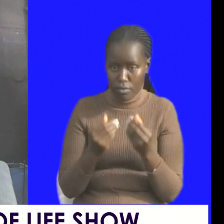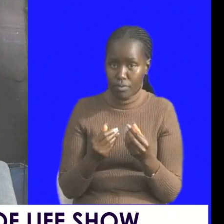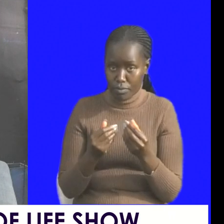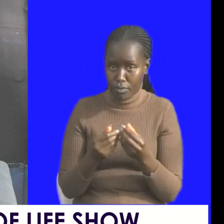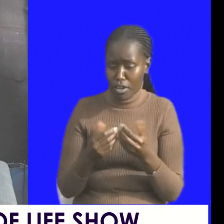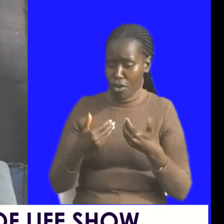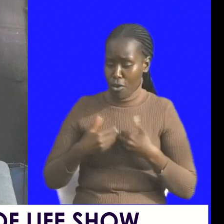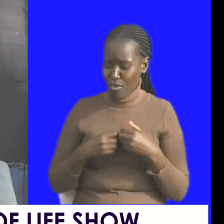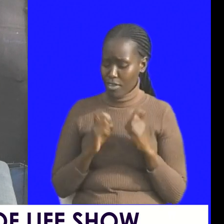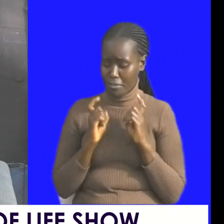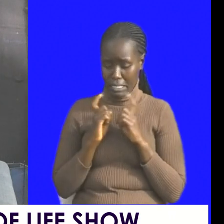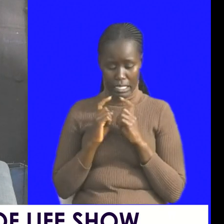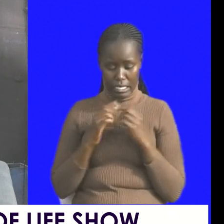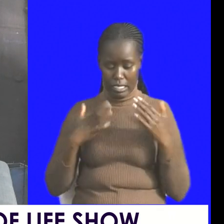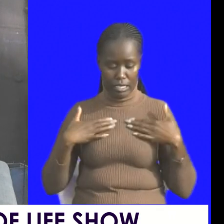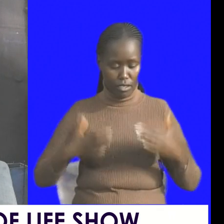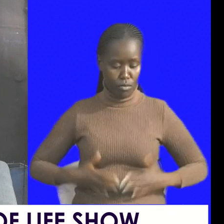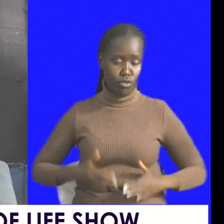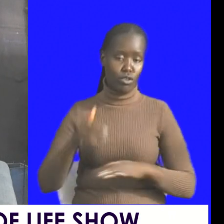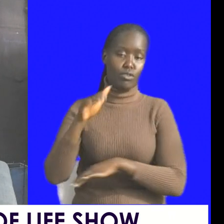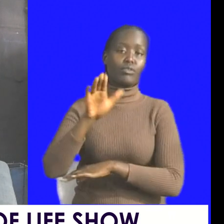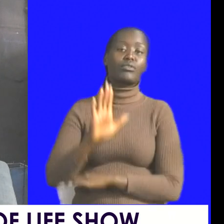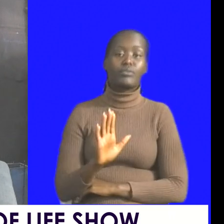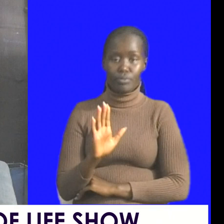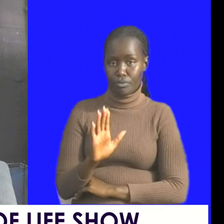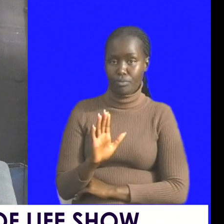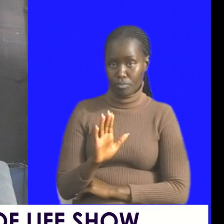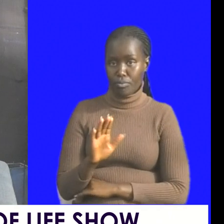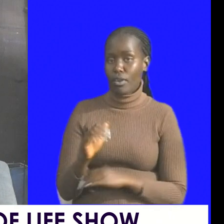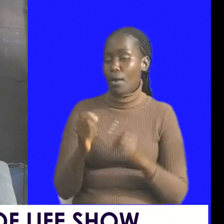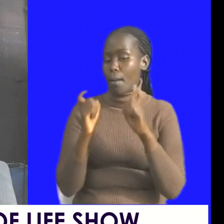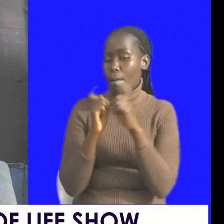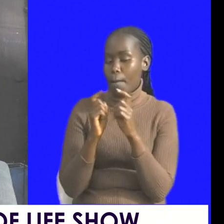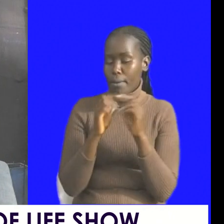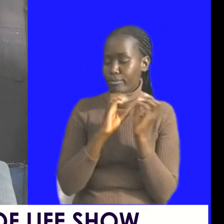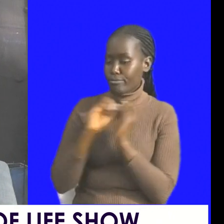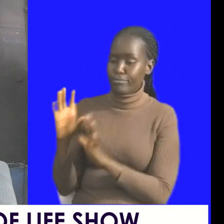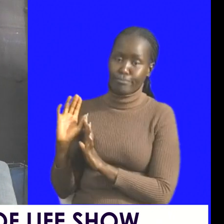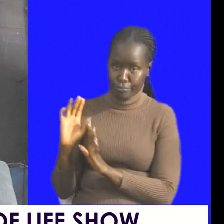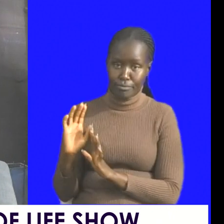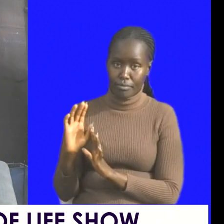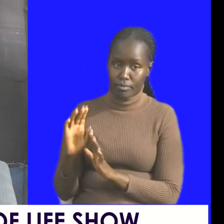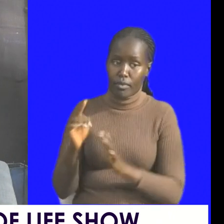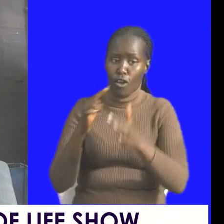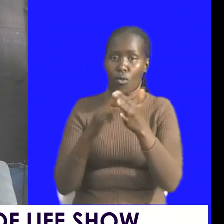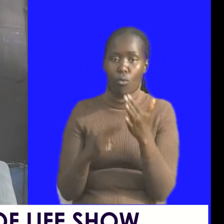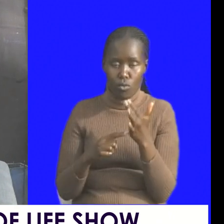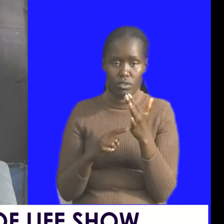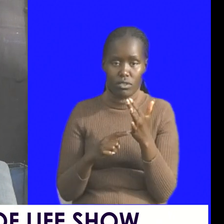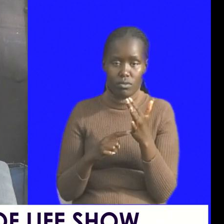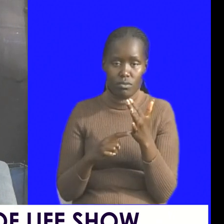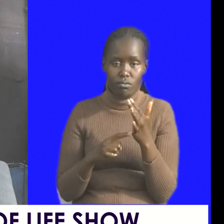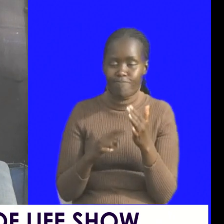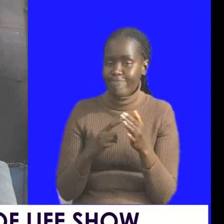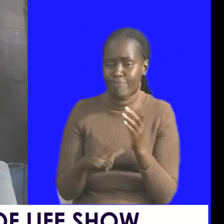you having pain in your body stretch yourself a bit the pain can go what amount of painkillers are